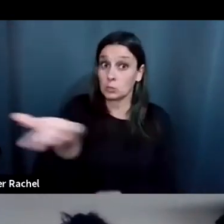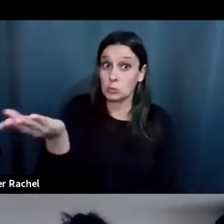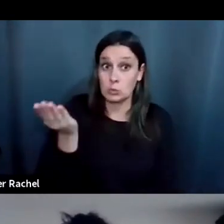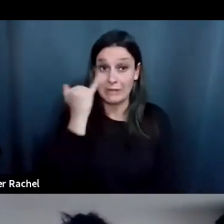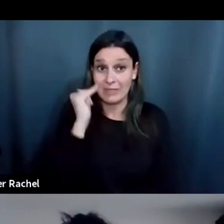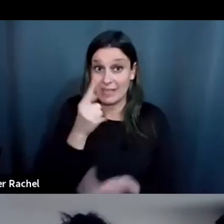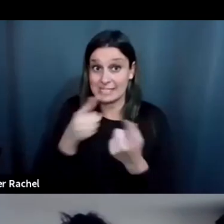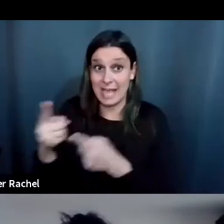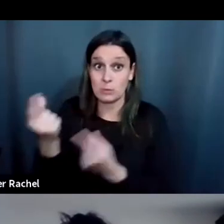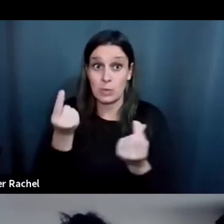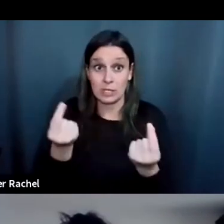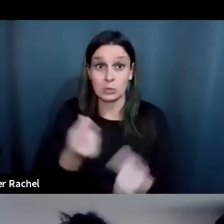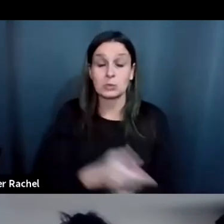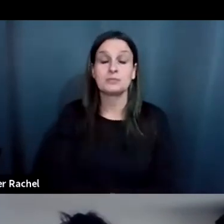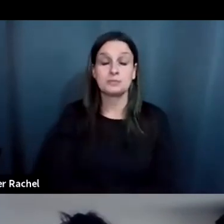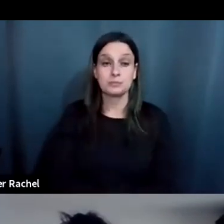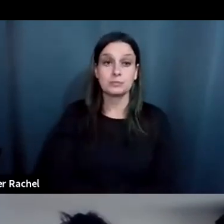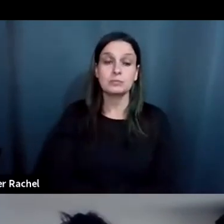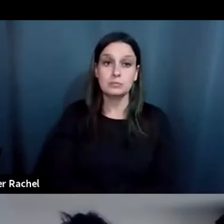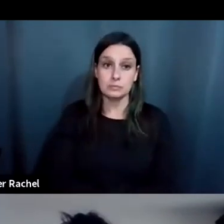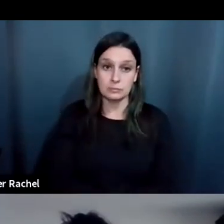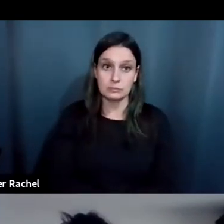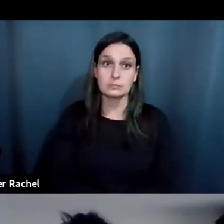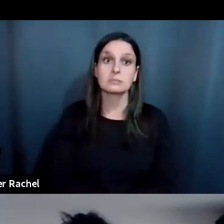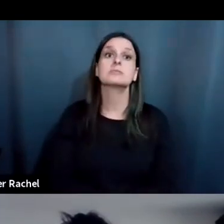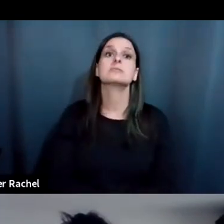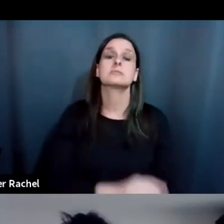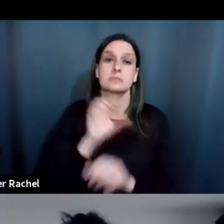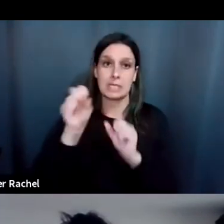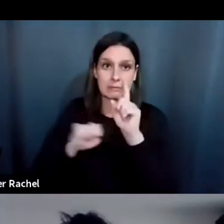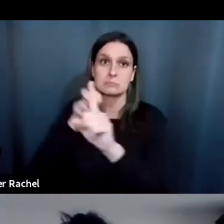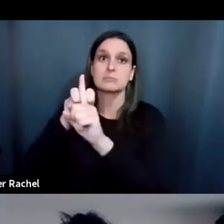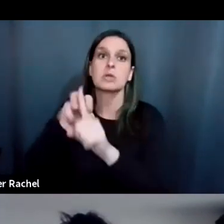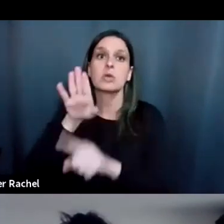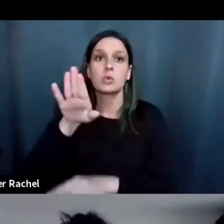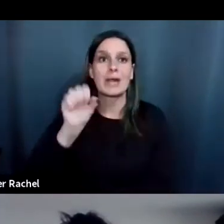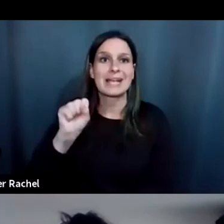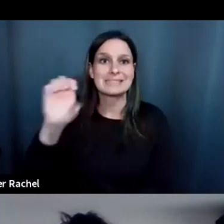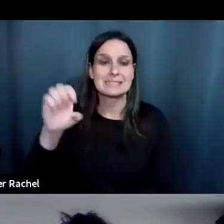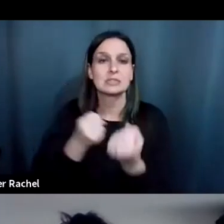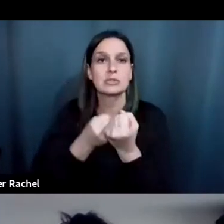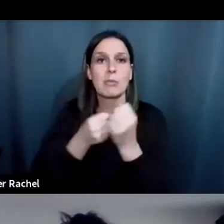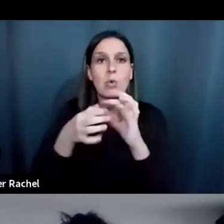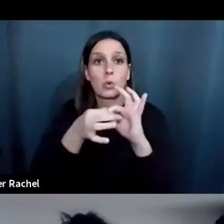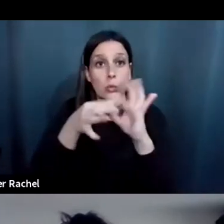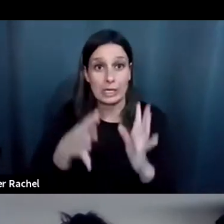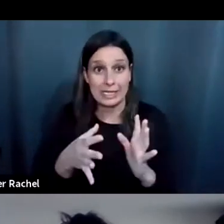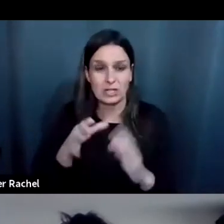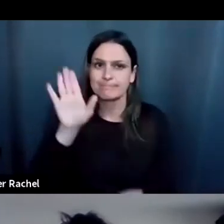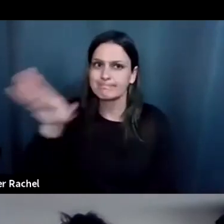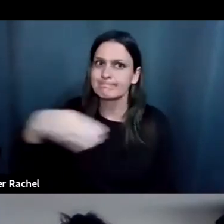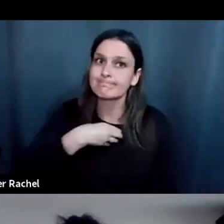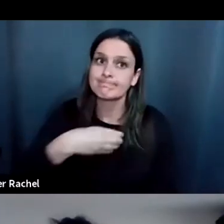that's happening to you, um, you should go to your supports coordinator and you should complain